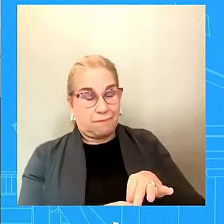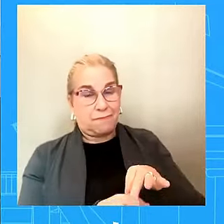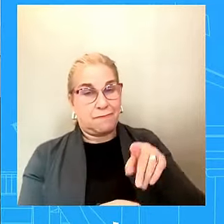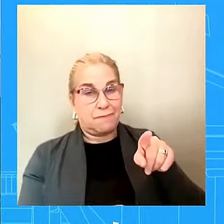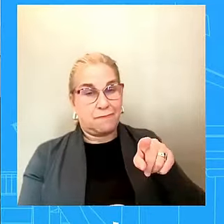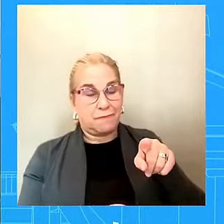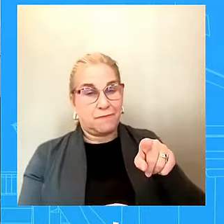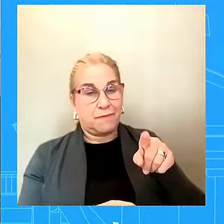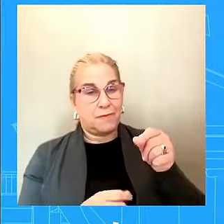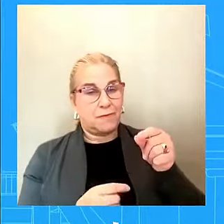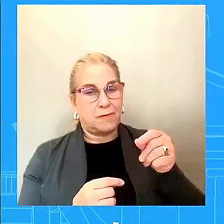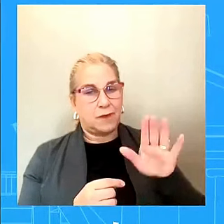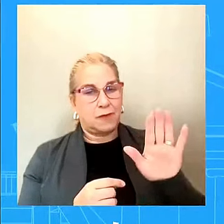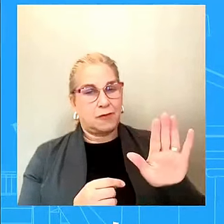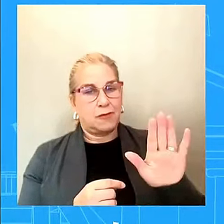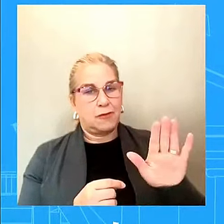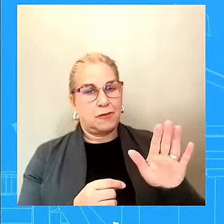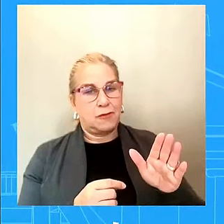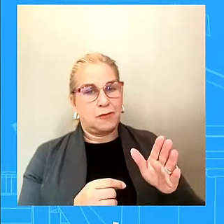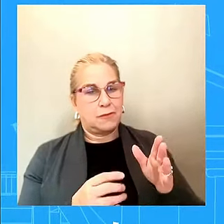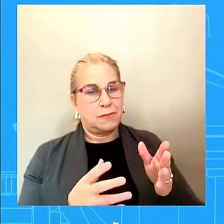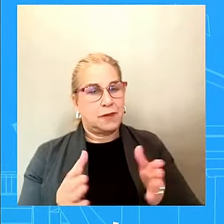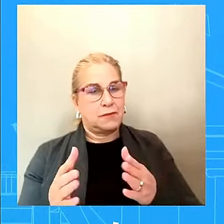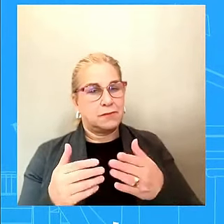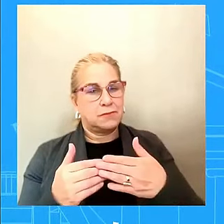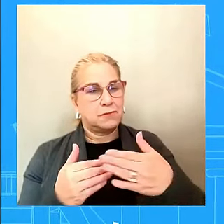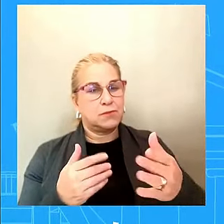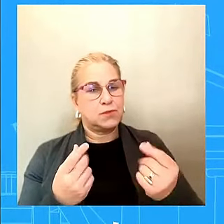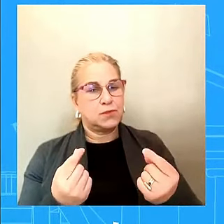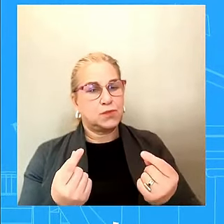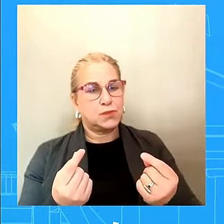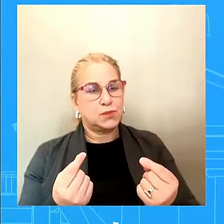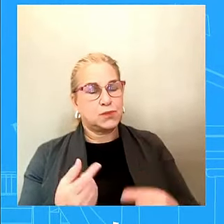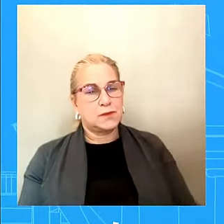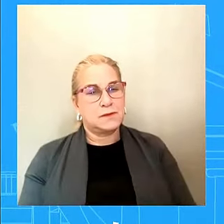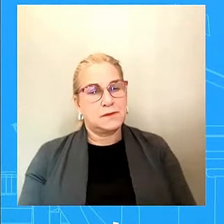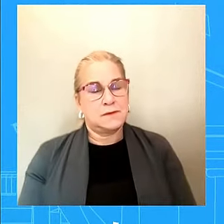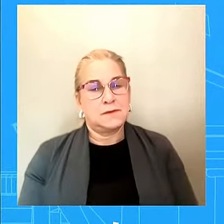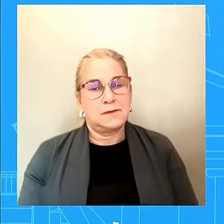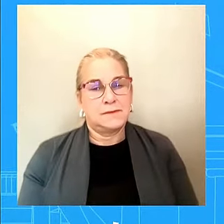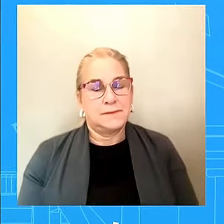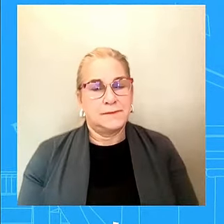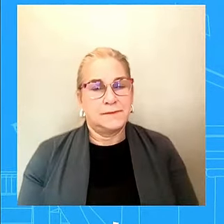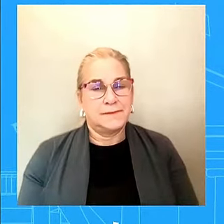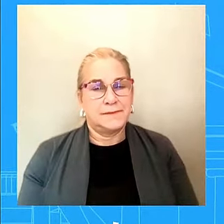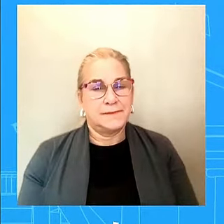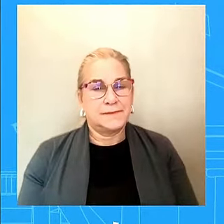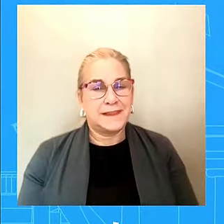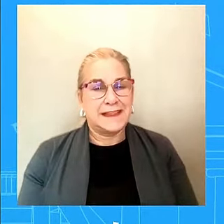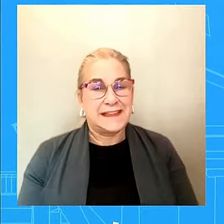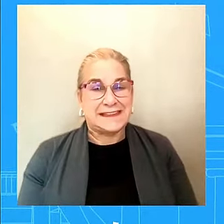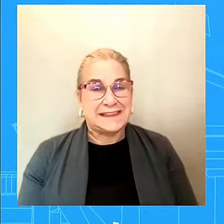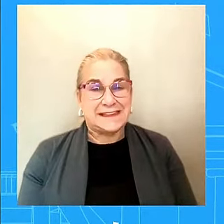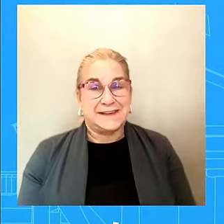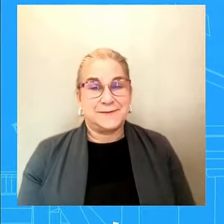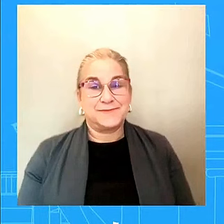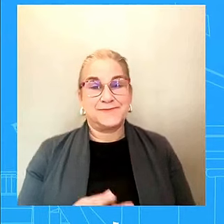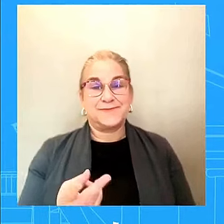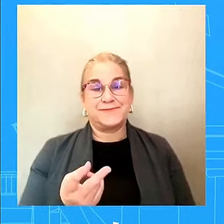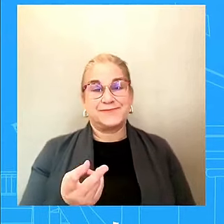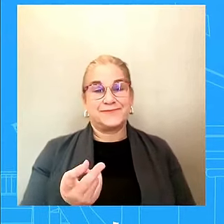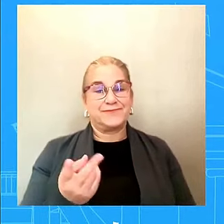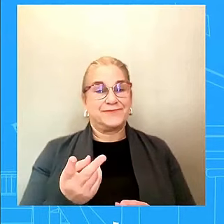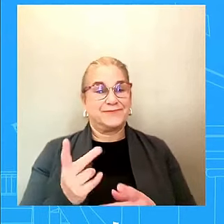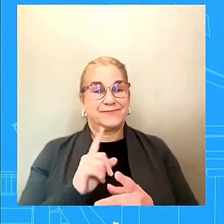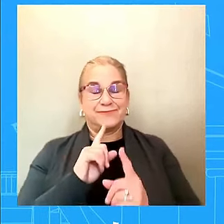in that arena? So I don't have any details to, to their specific conversations. As you know, the President and Vice President worked closely together.